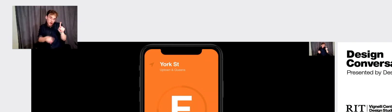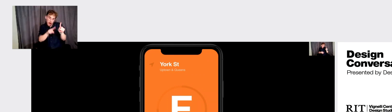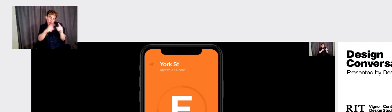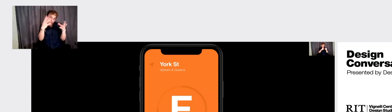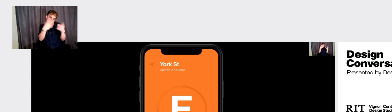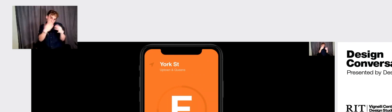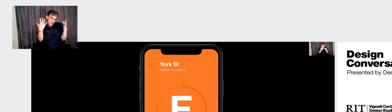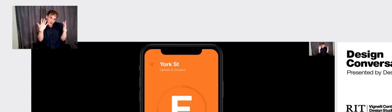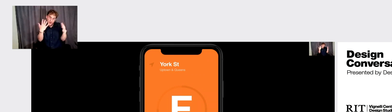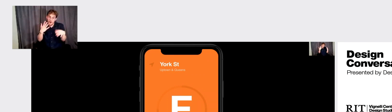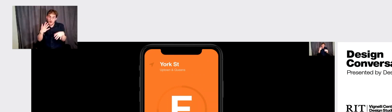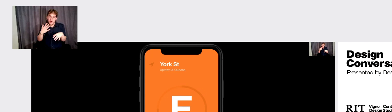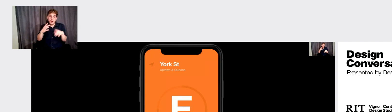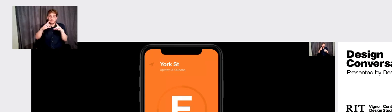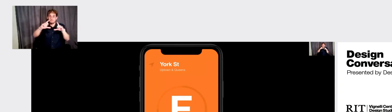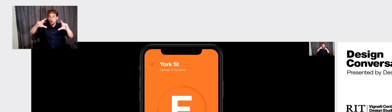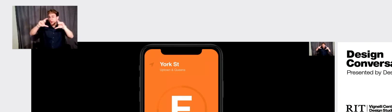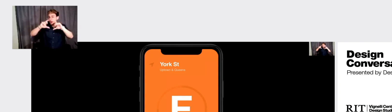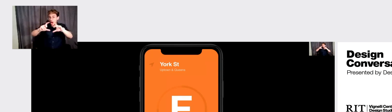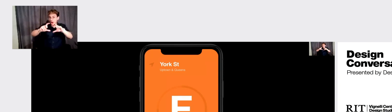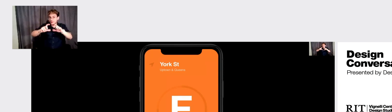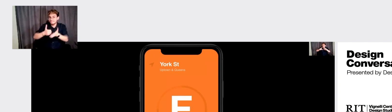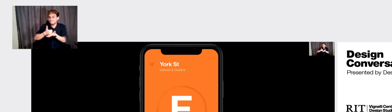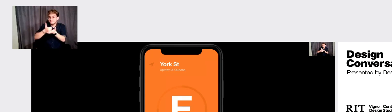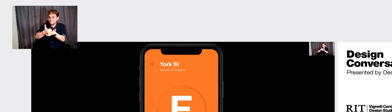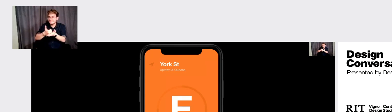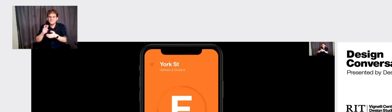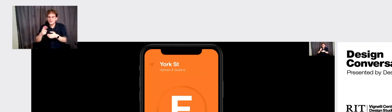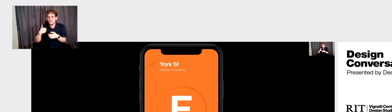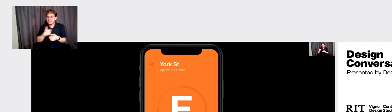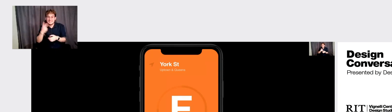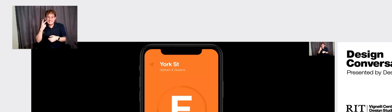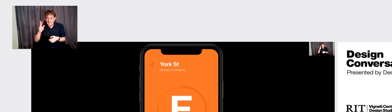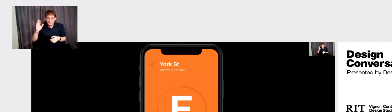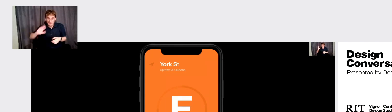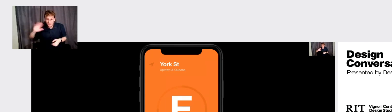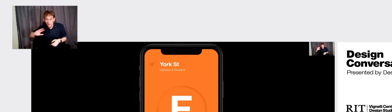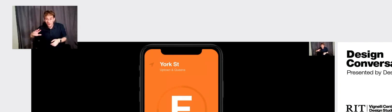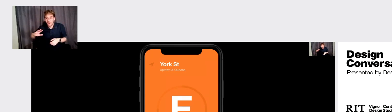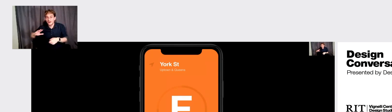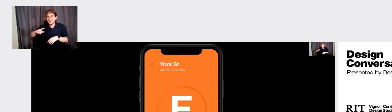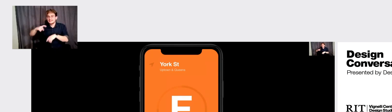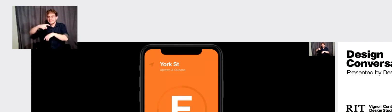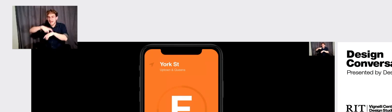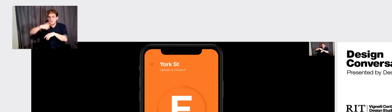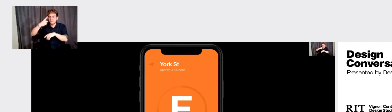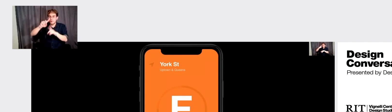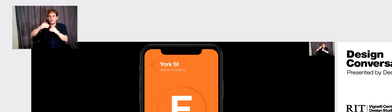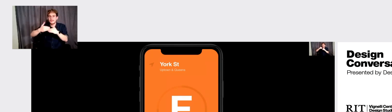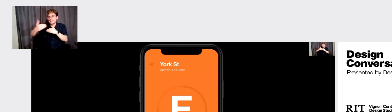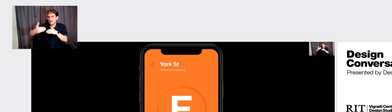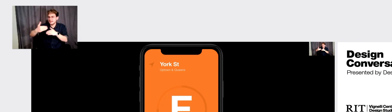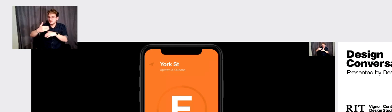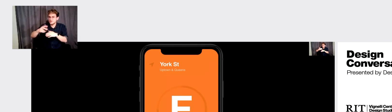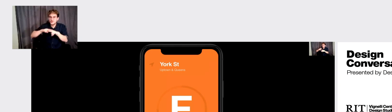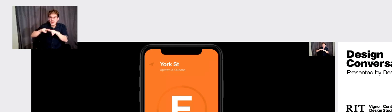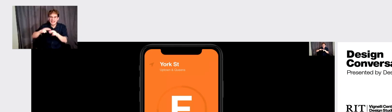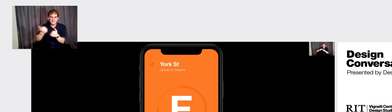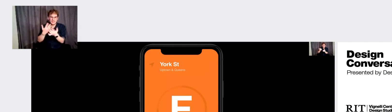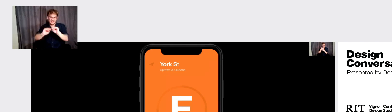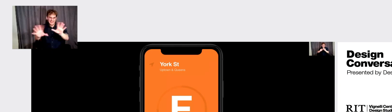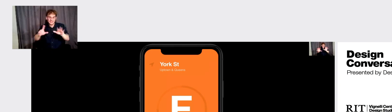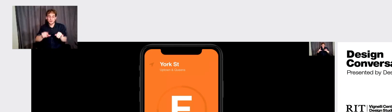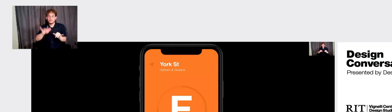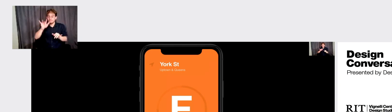And, uh, there's a clock around, which is a pattern that we've seen before with, you know, the timeframe for the next train and you